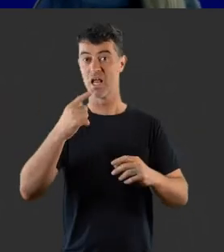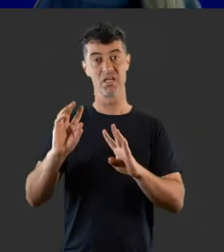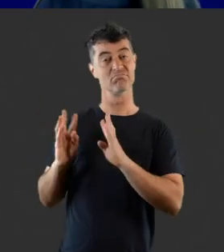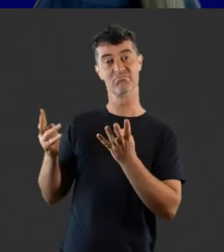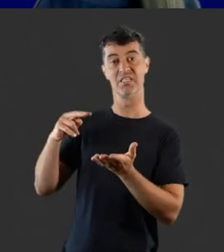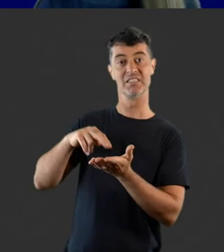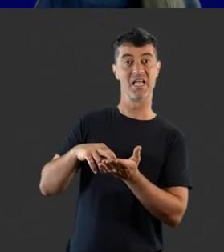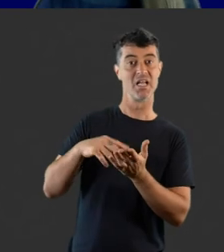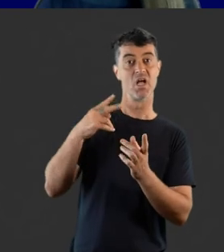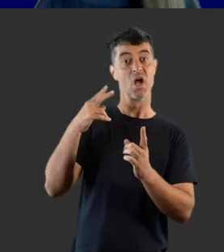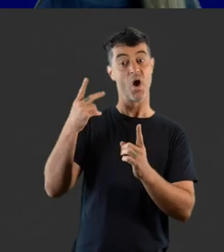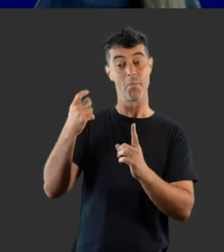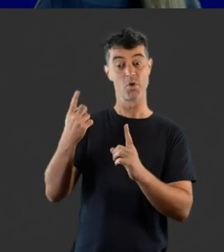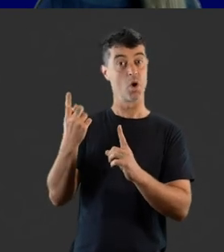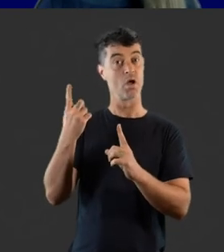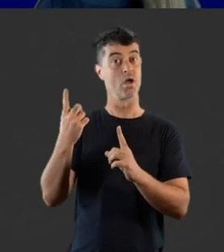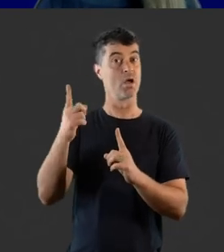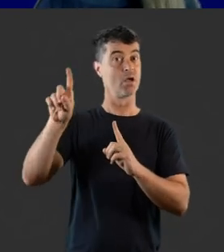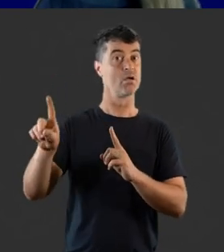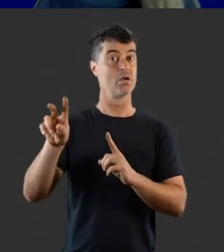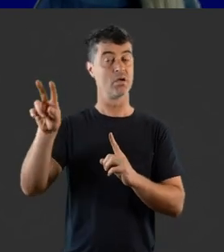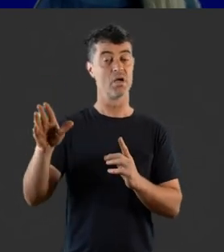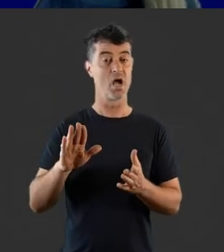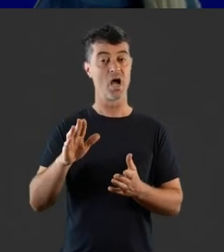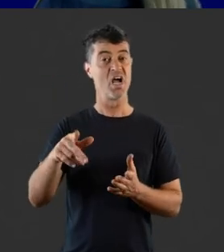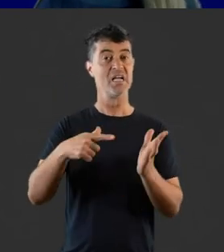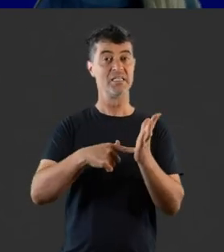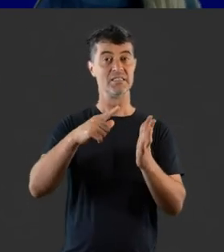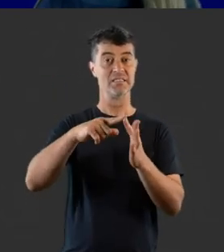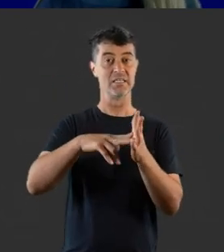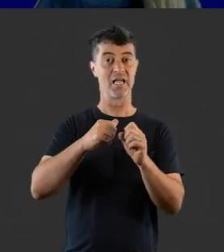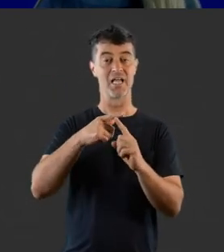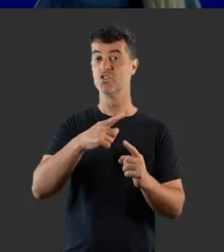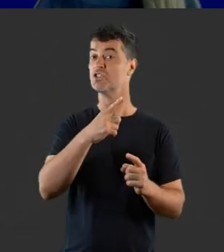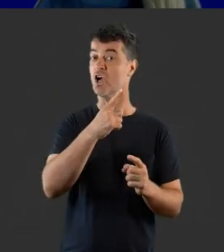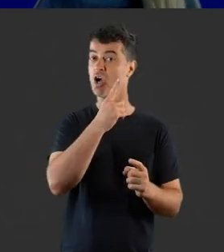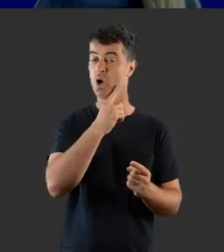standing apart and looking away from the group is a teenage girl holding school books.